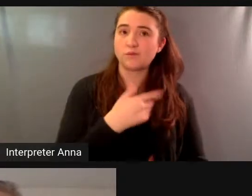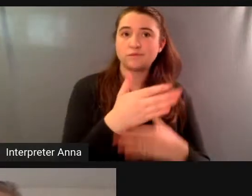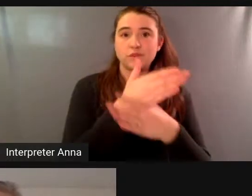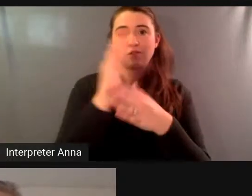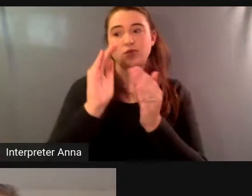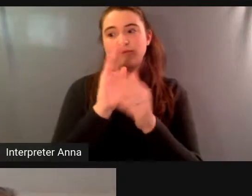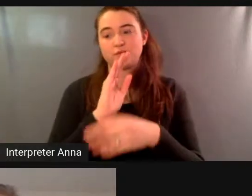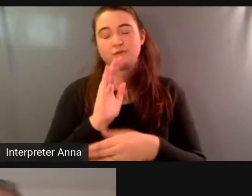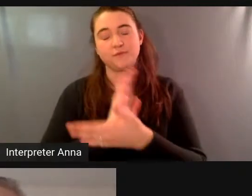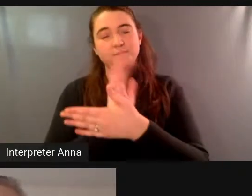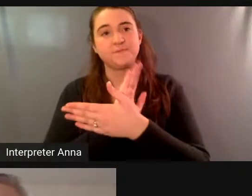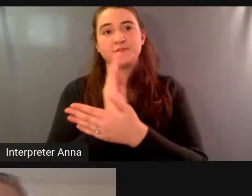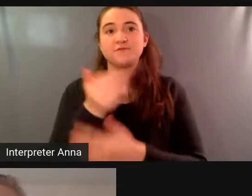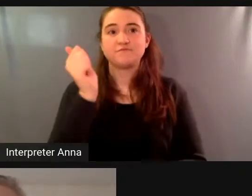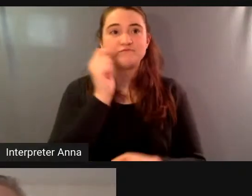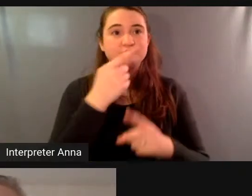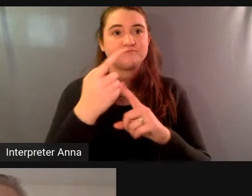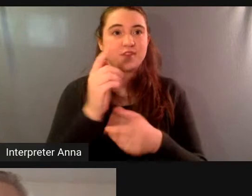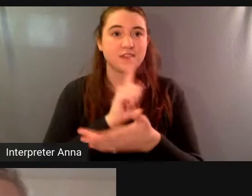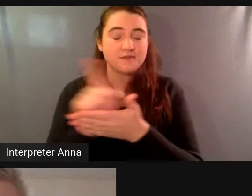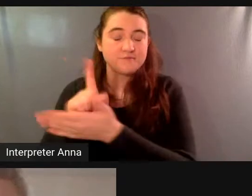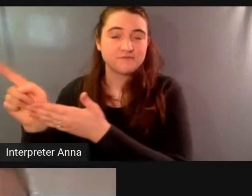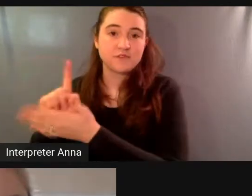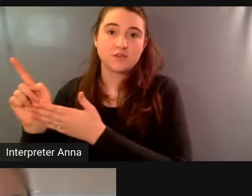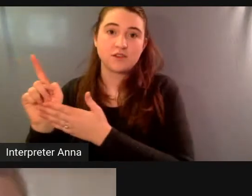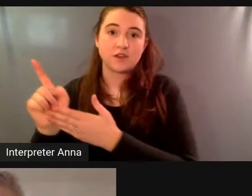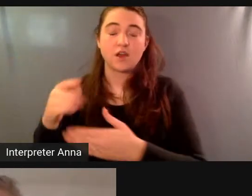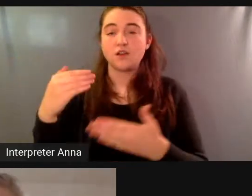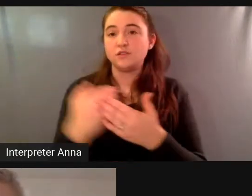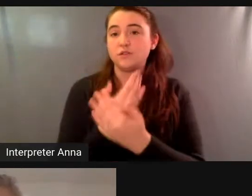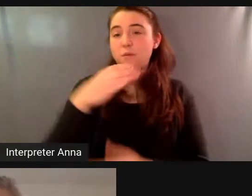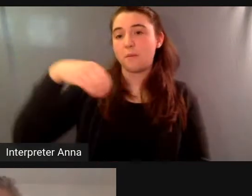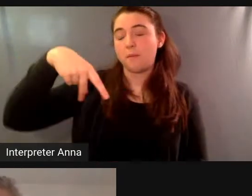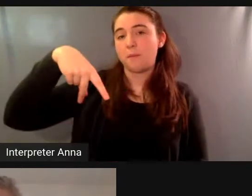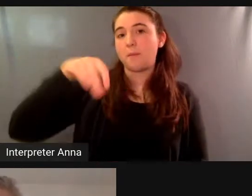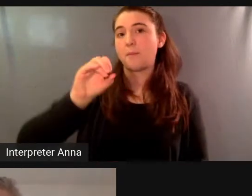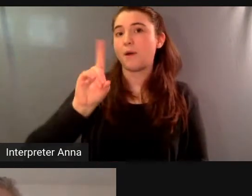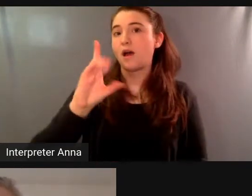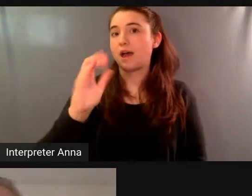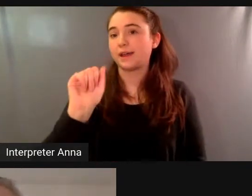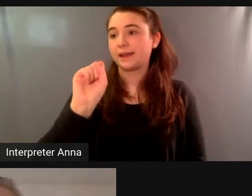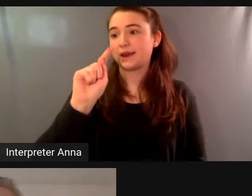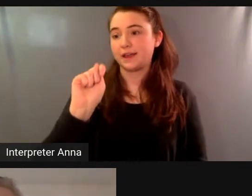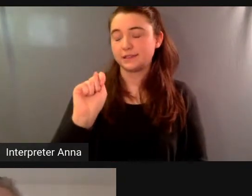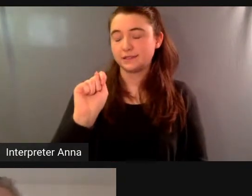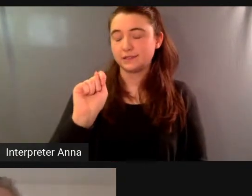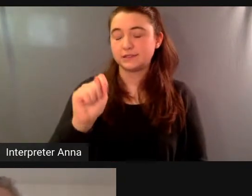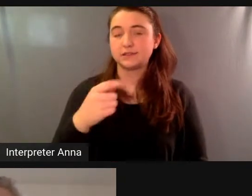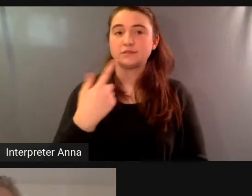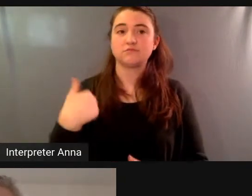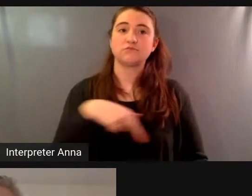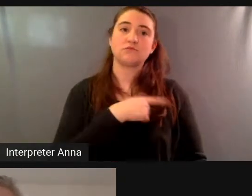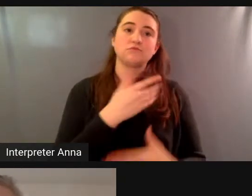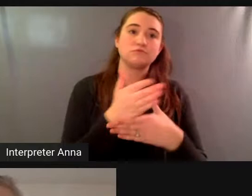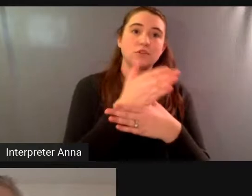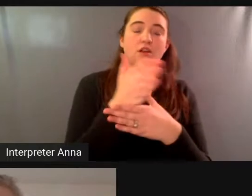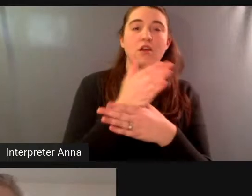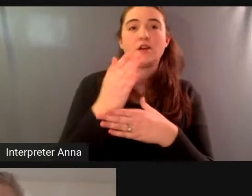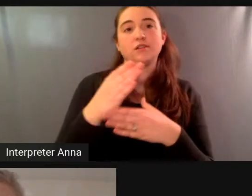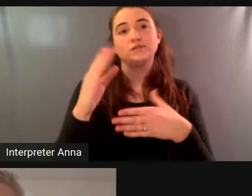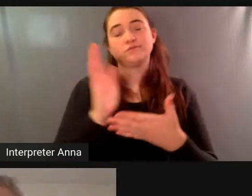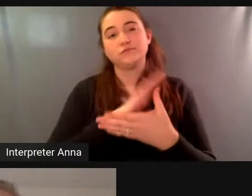podcast ideas to the forefront as well telling stories about what's happening locally around the covid epidemic here at midcoast maine